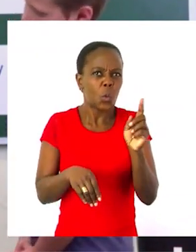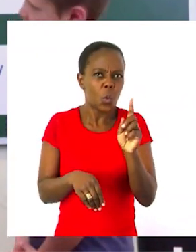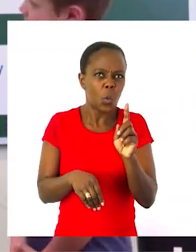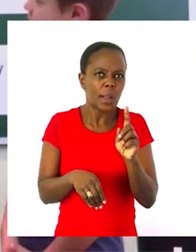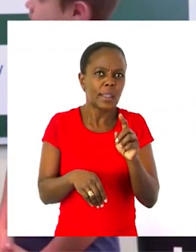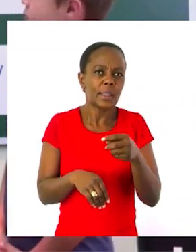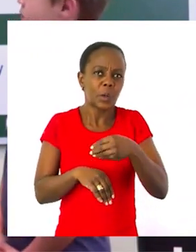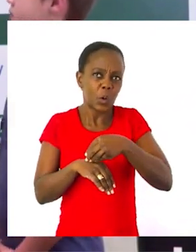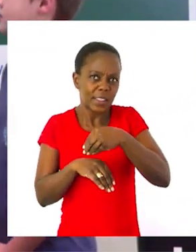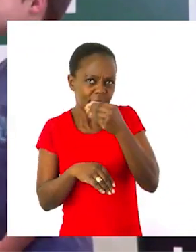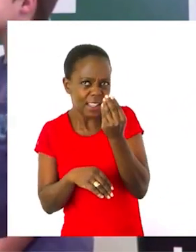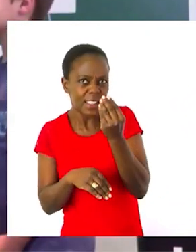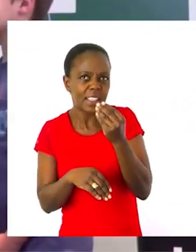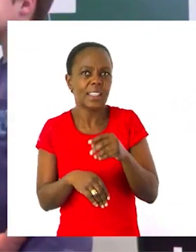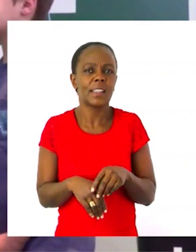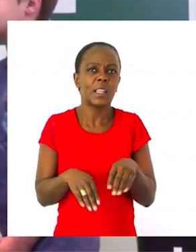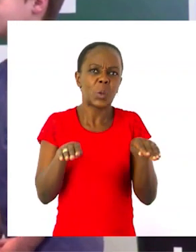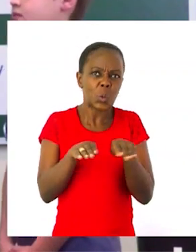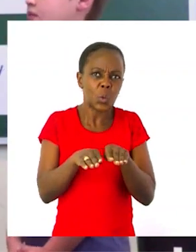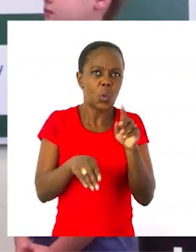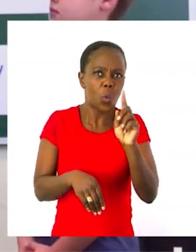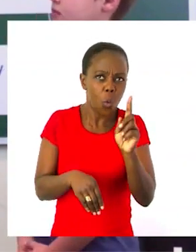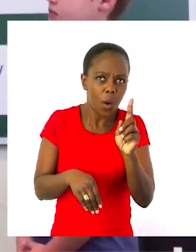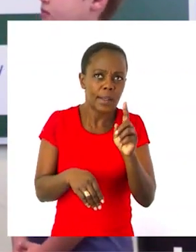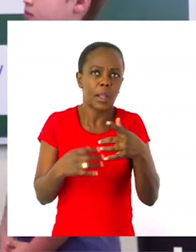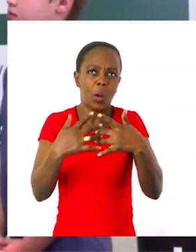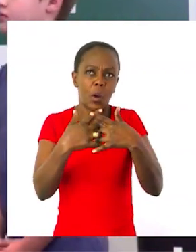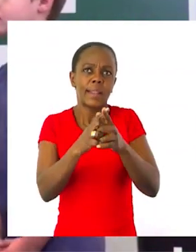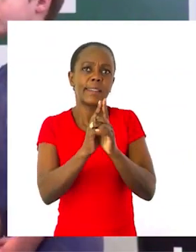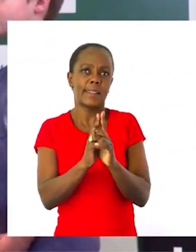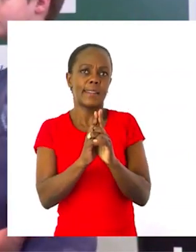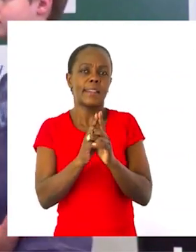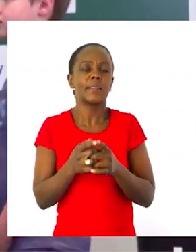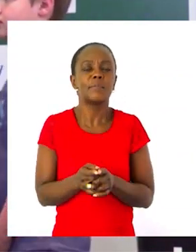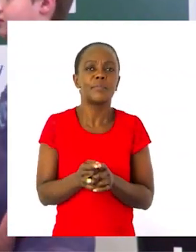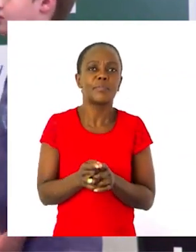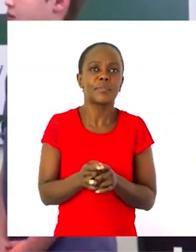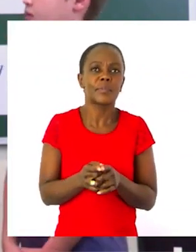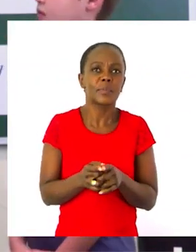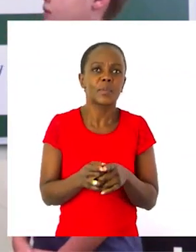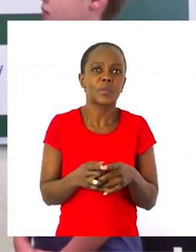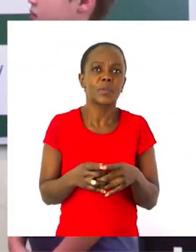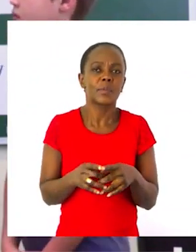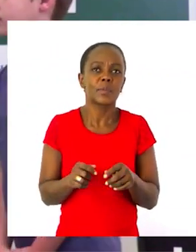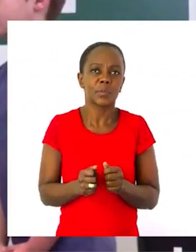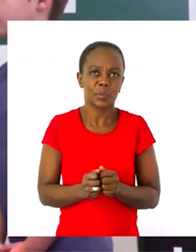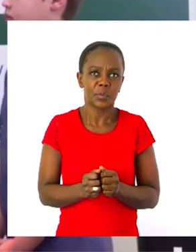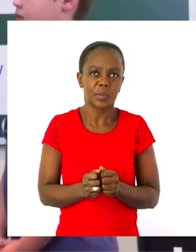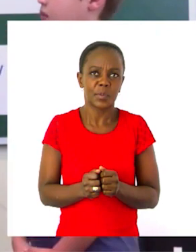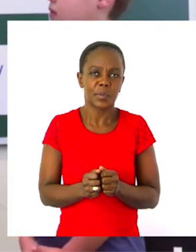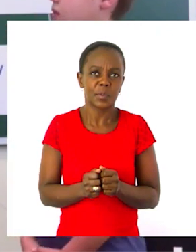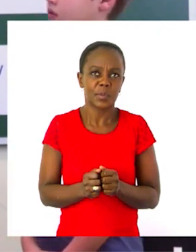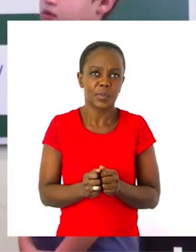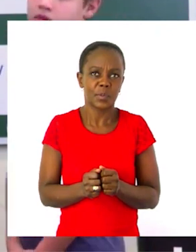Sunday? These you're going to answer for yourself because everyone has got a different answer of what